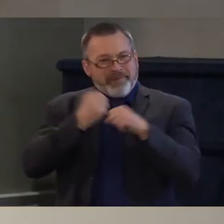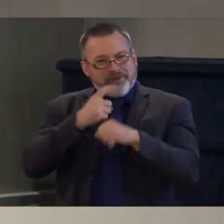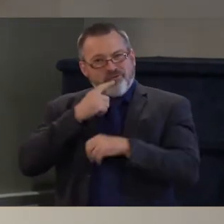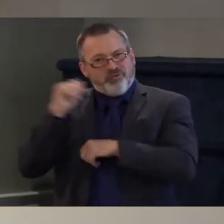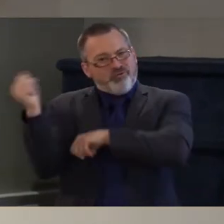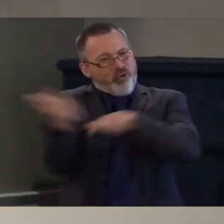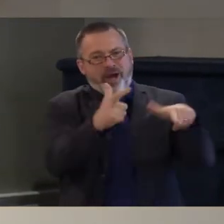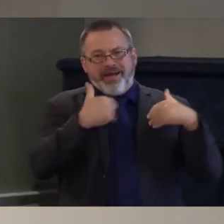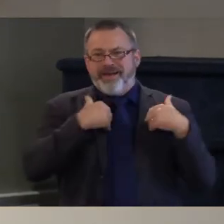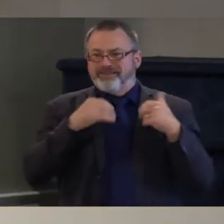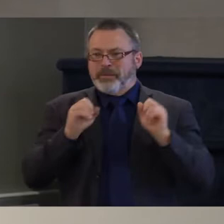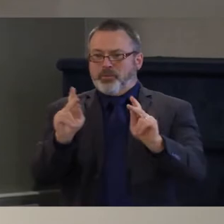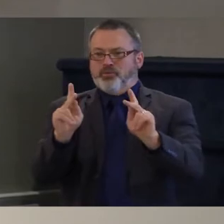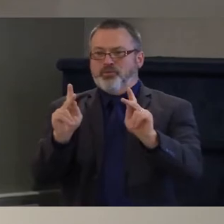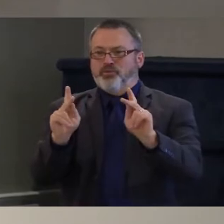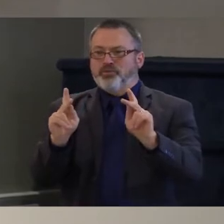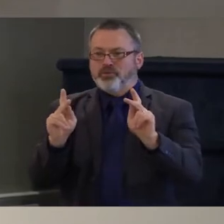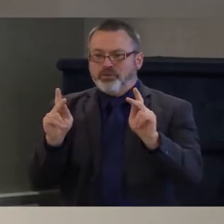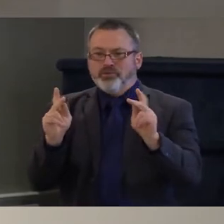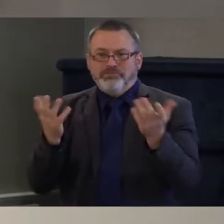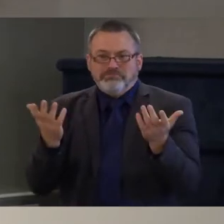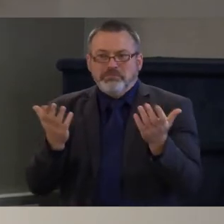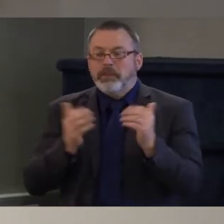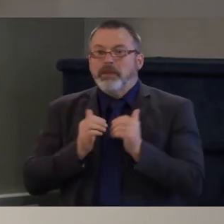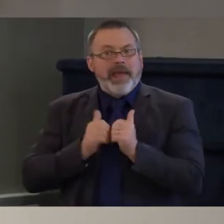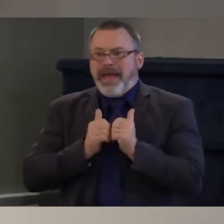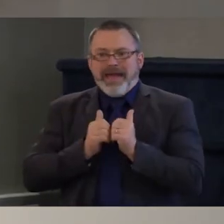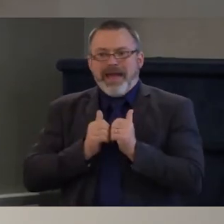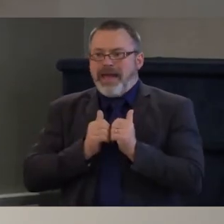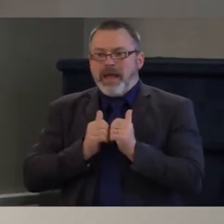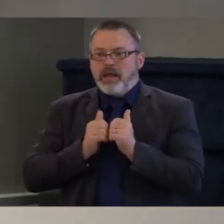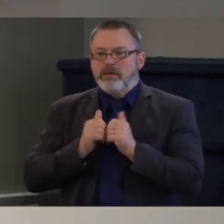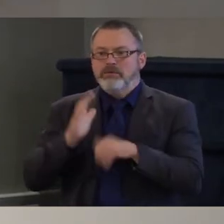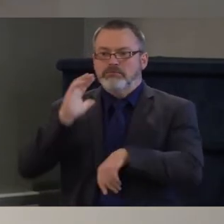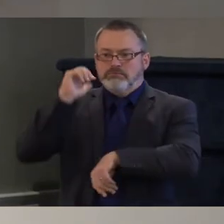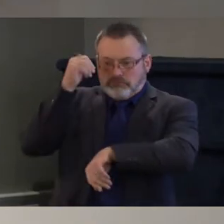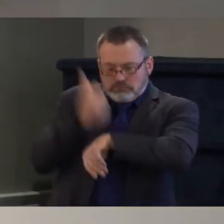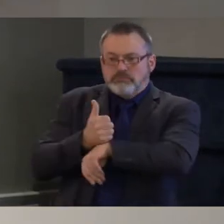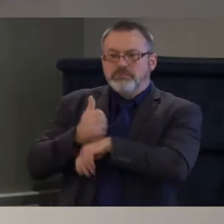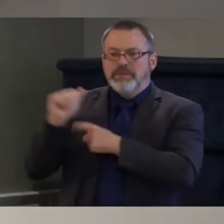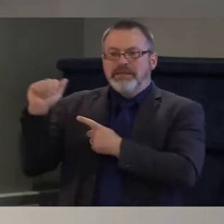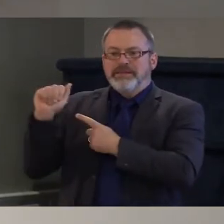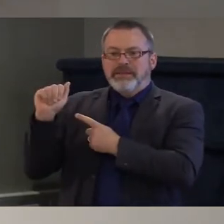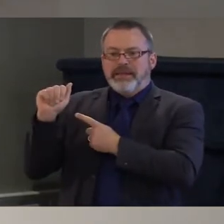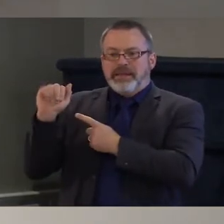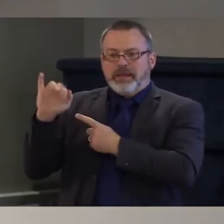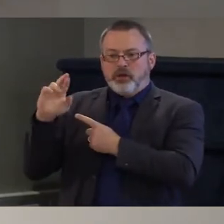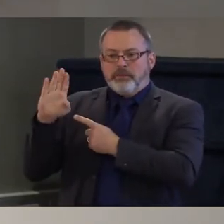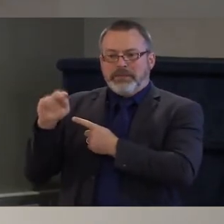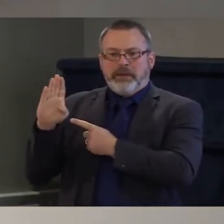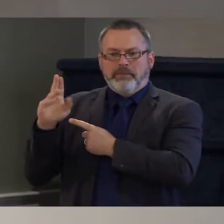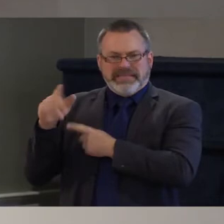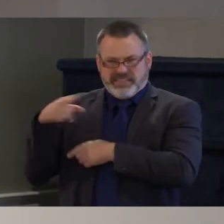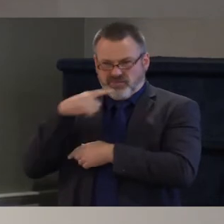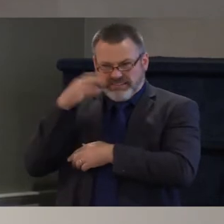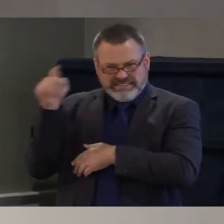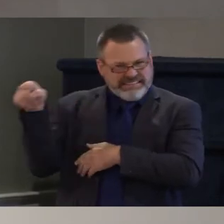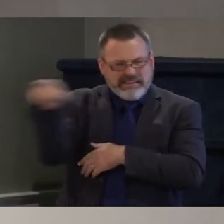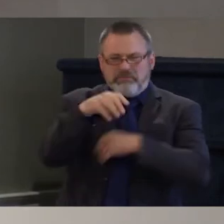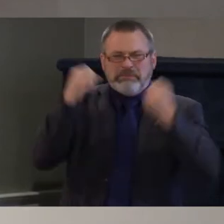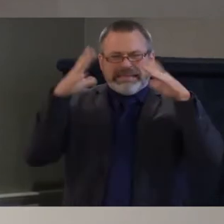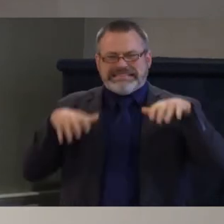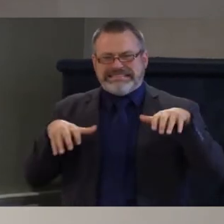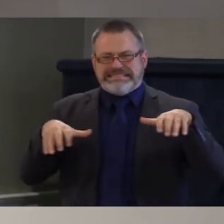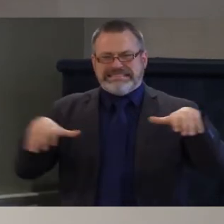the fastest thing we could do is start to regulate Airbnbs, because there's lots of really good housing that is just being kept